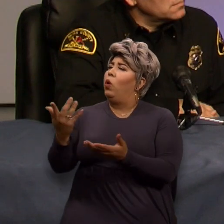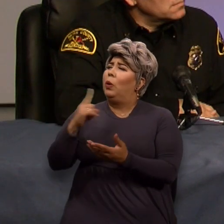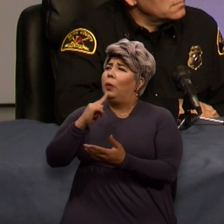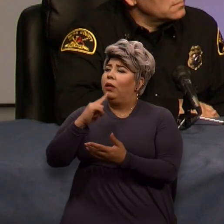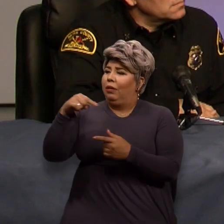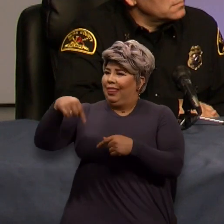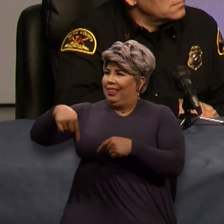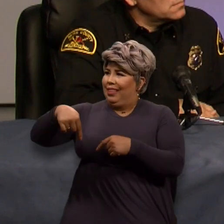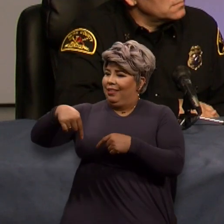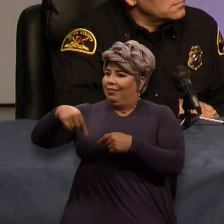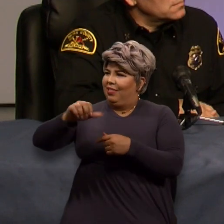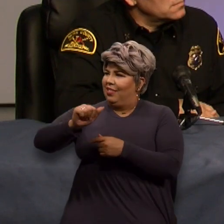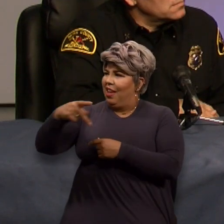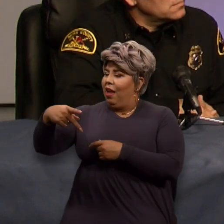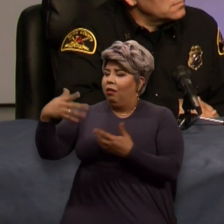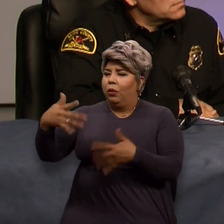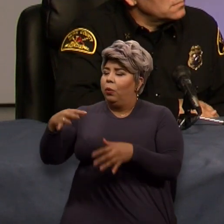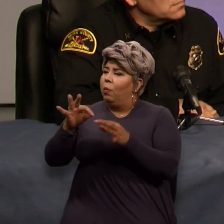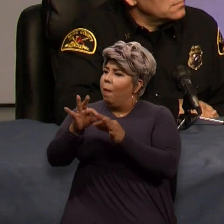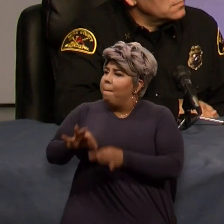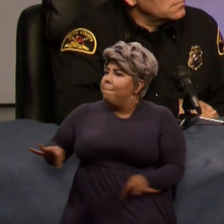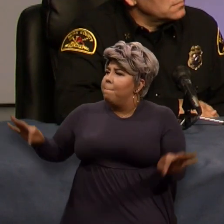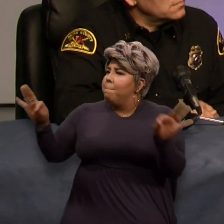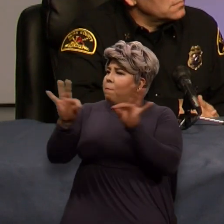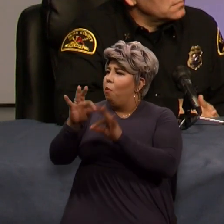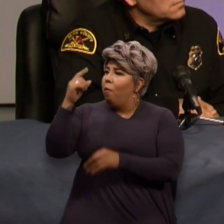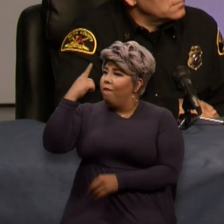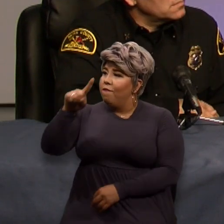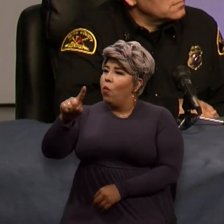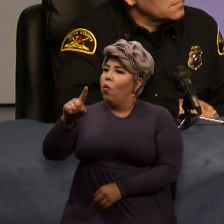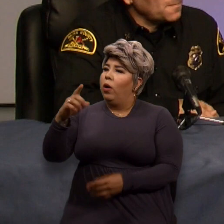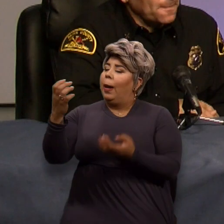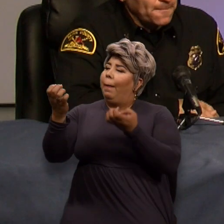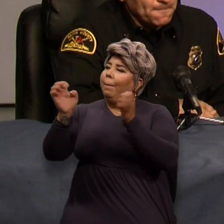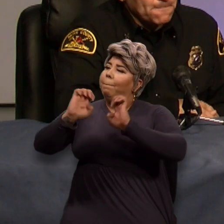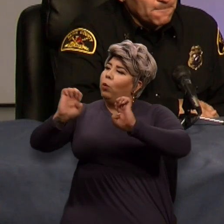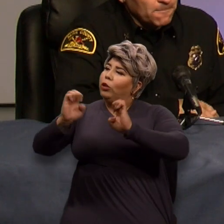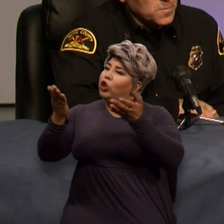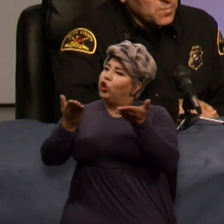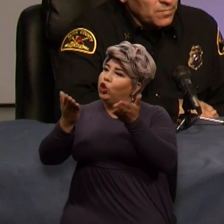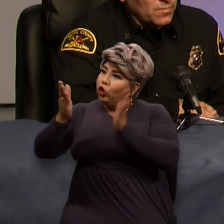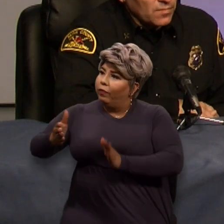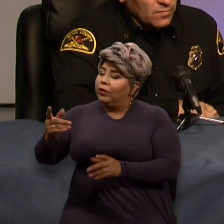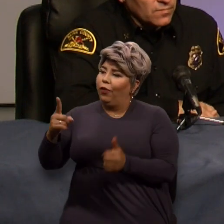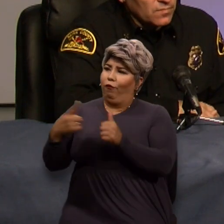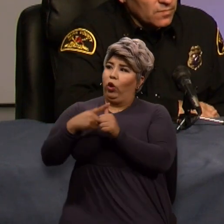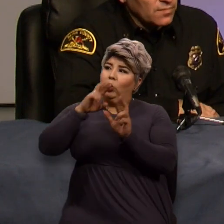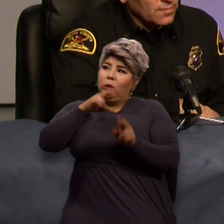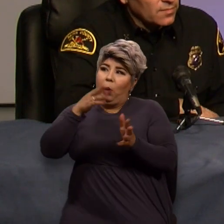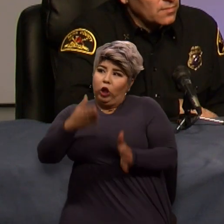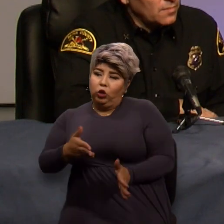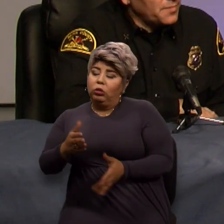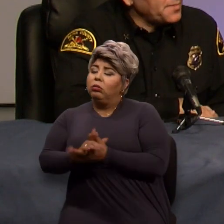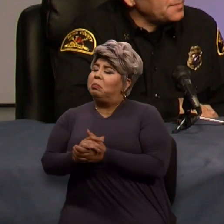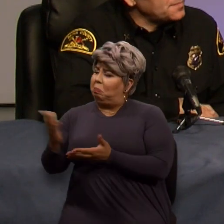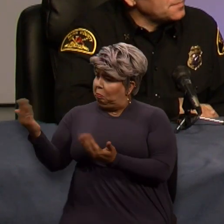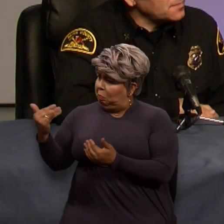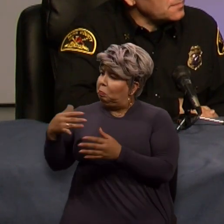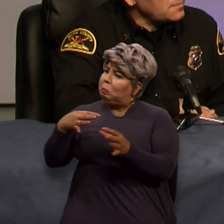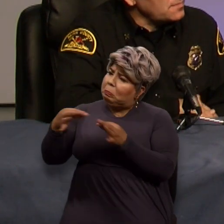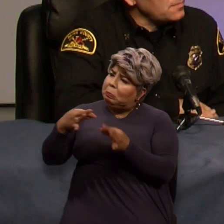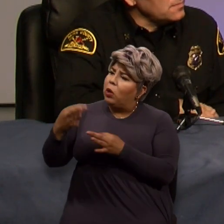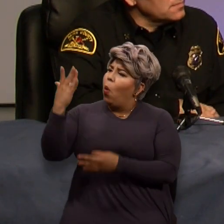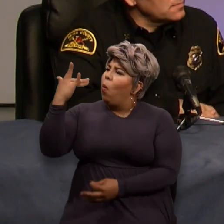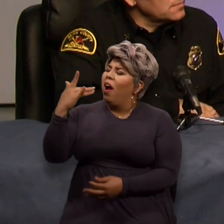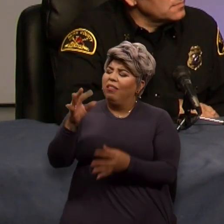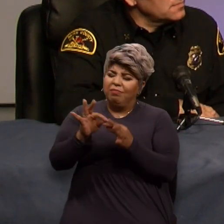this is for first responders to better respond to these emergencies. Talk about how essential it